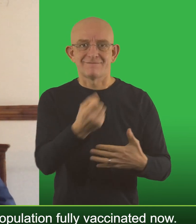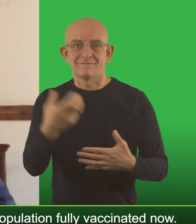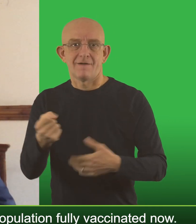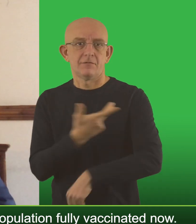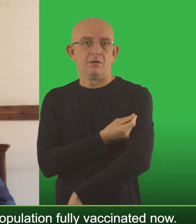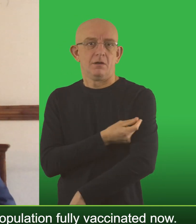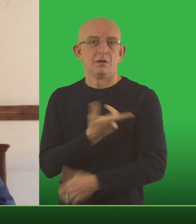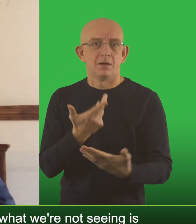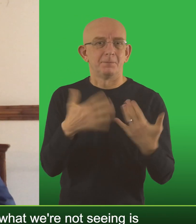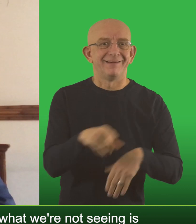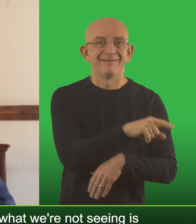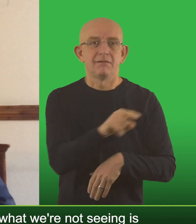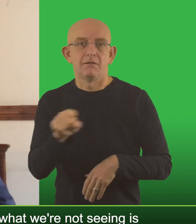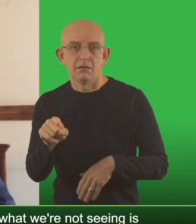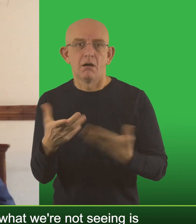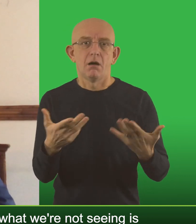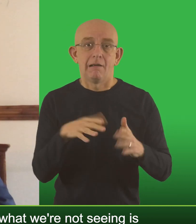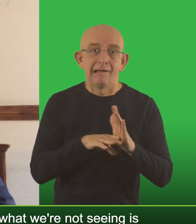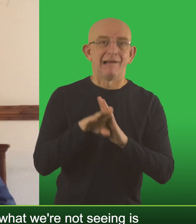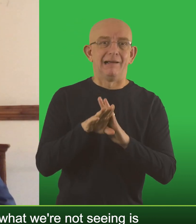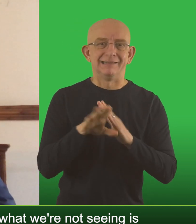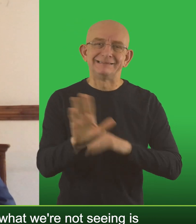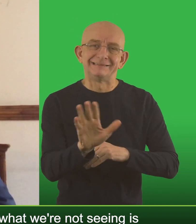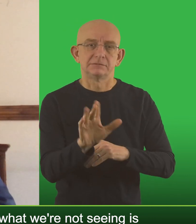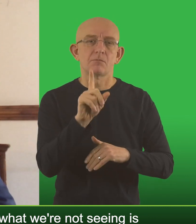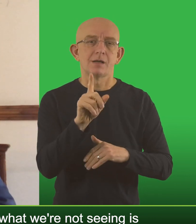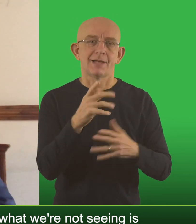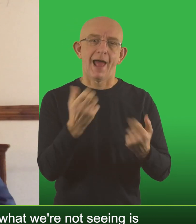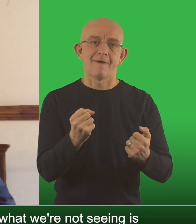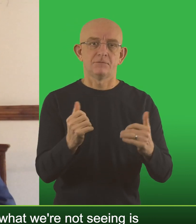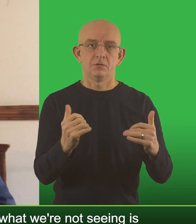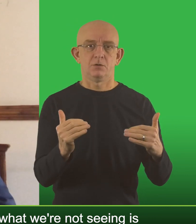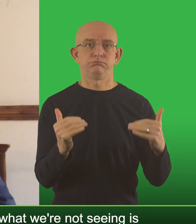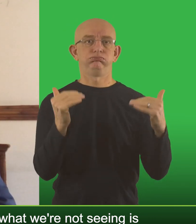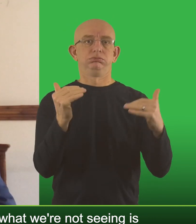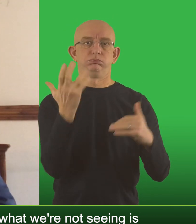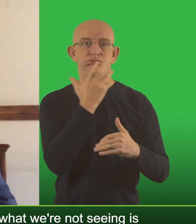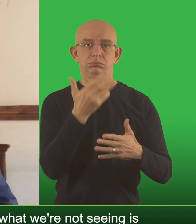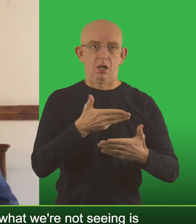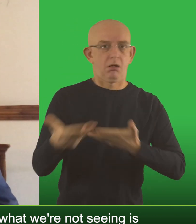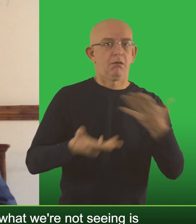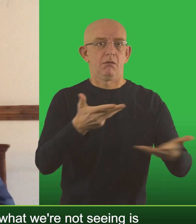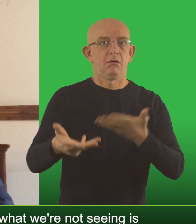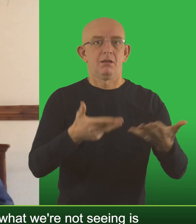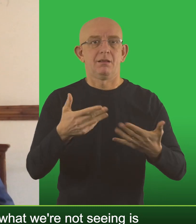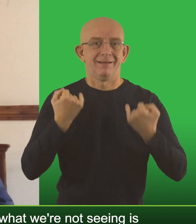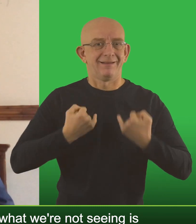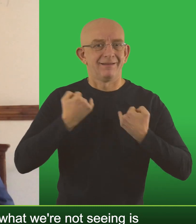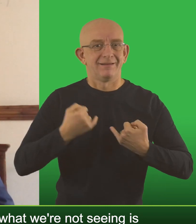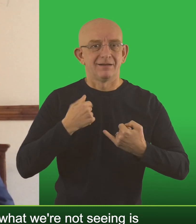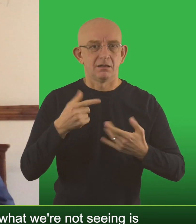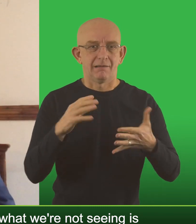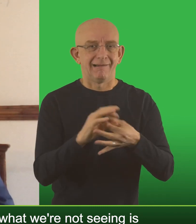population fully vaccinated now. So probably not a big spike and what we're not seeing is high levels of harm associated